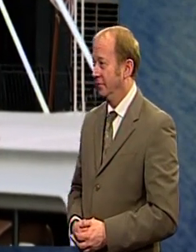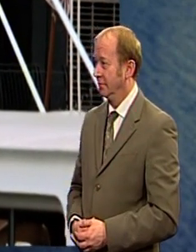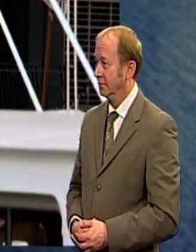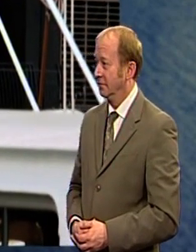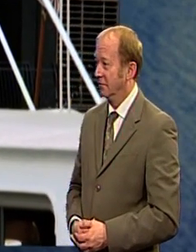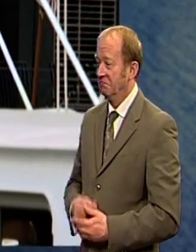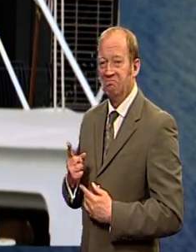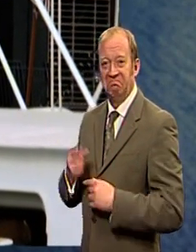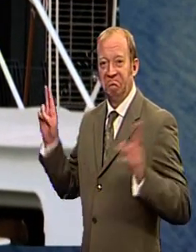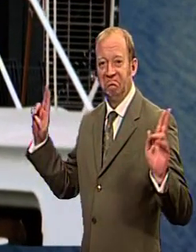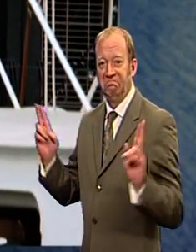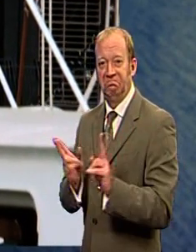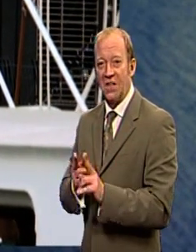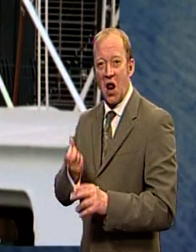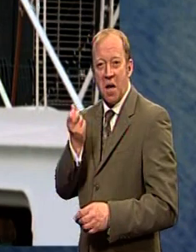But they're a dying breed.